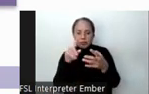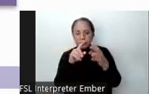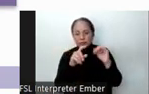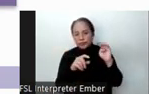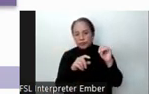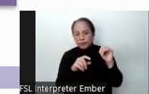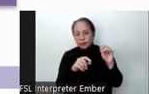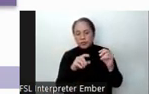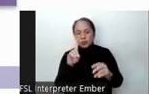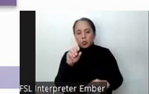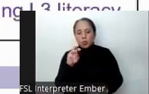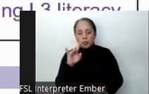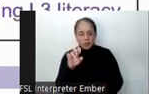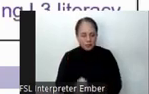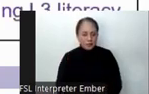domains.